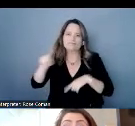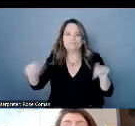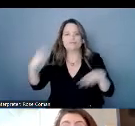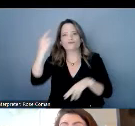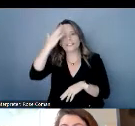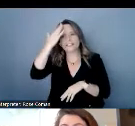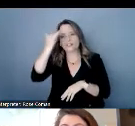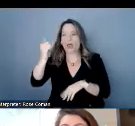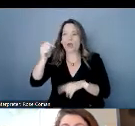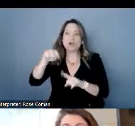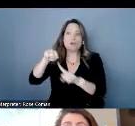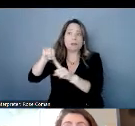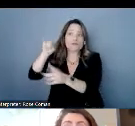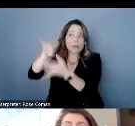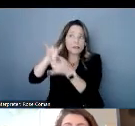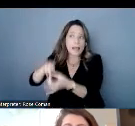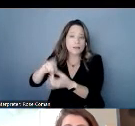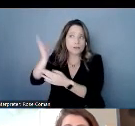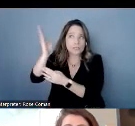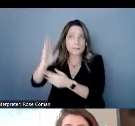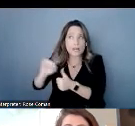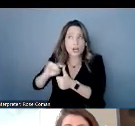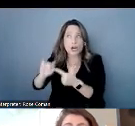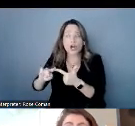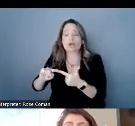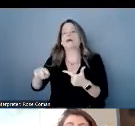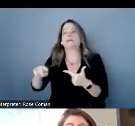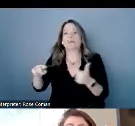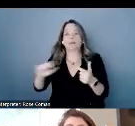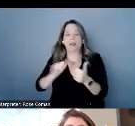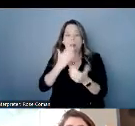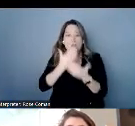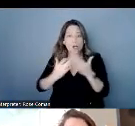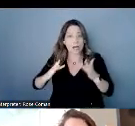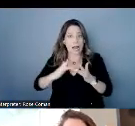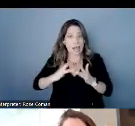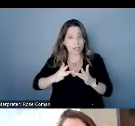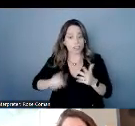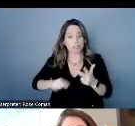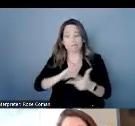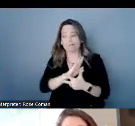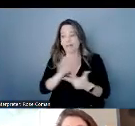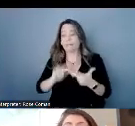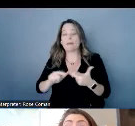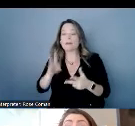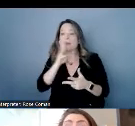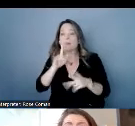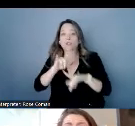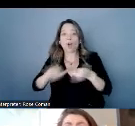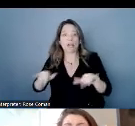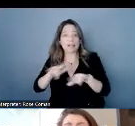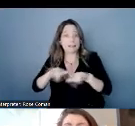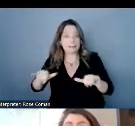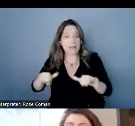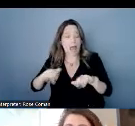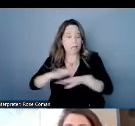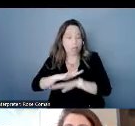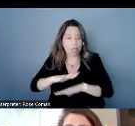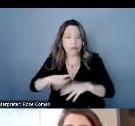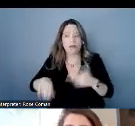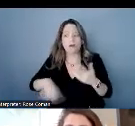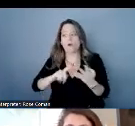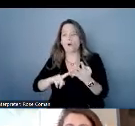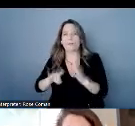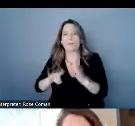overlapping speakers background noise so i i always advocate for putting the consumer in control since